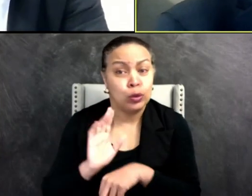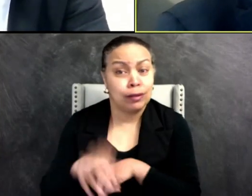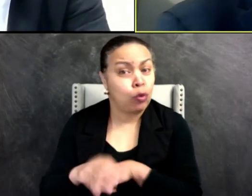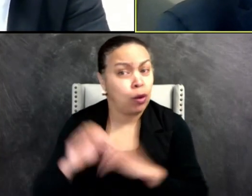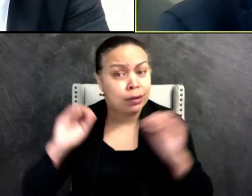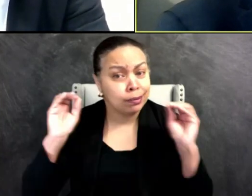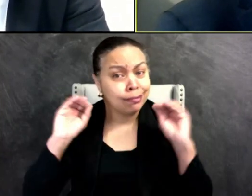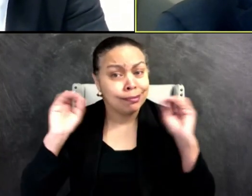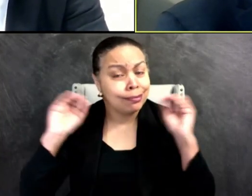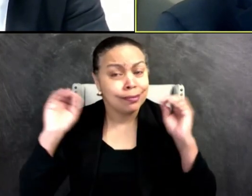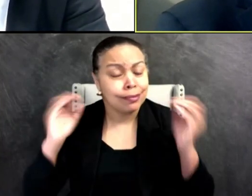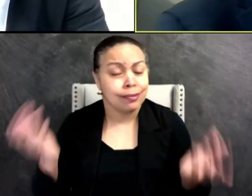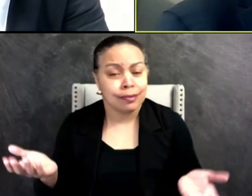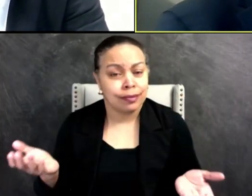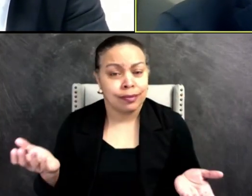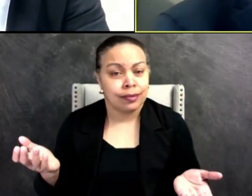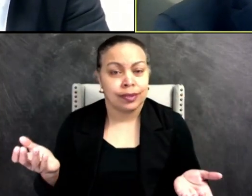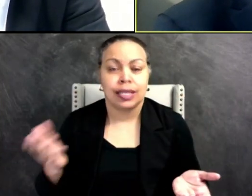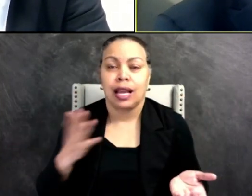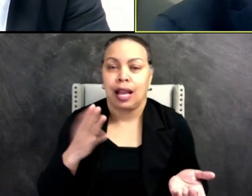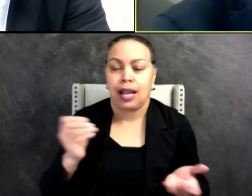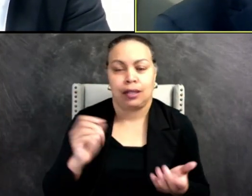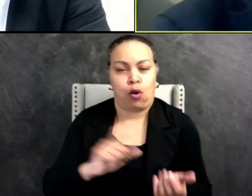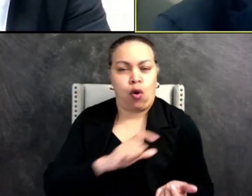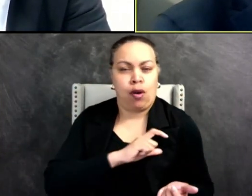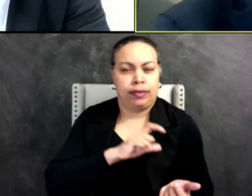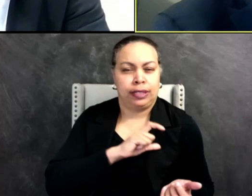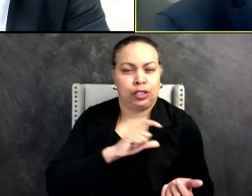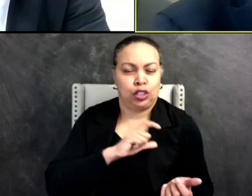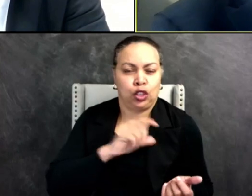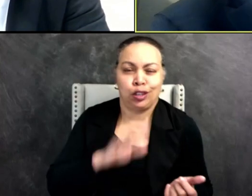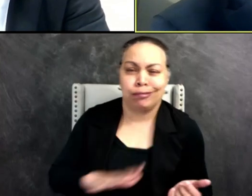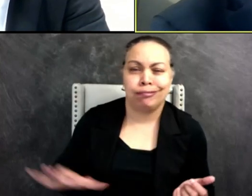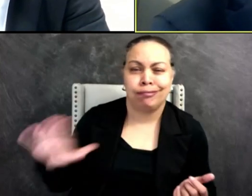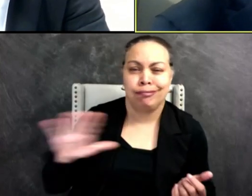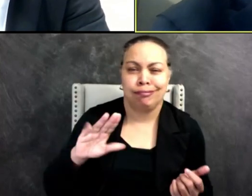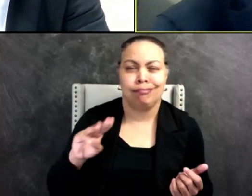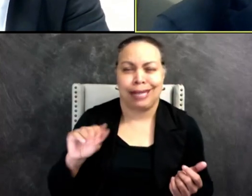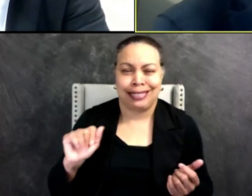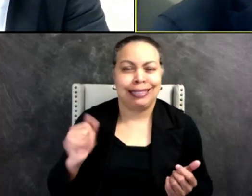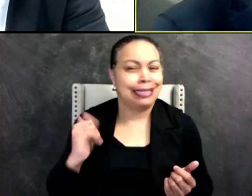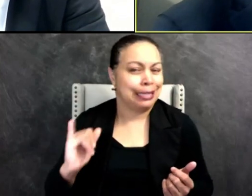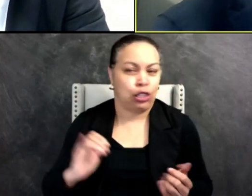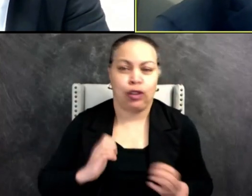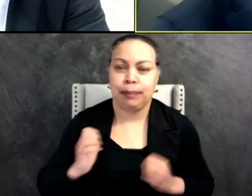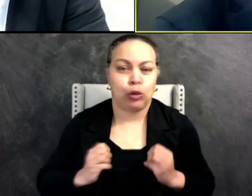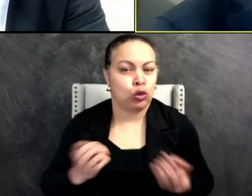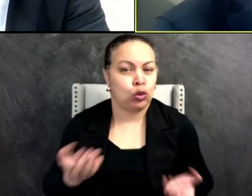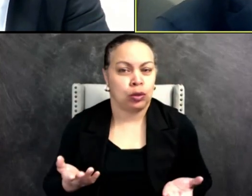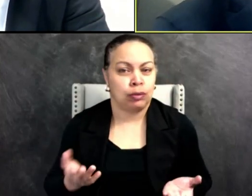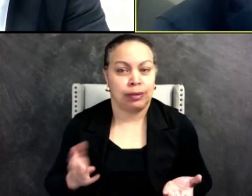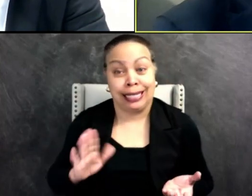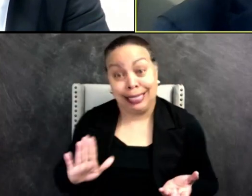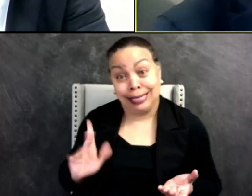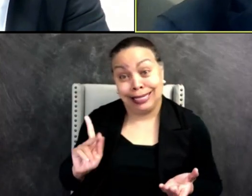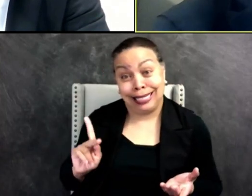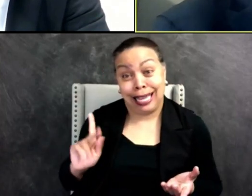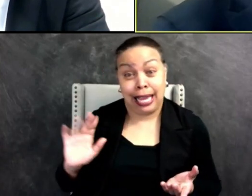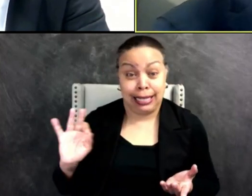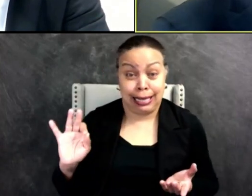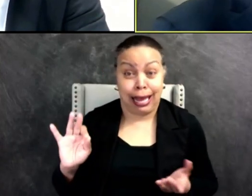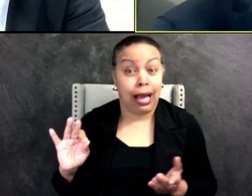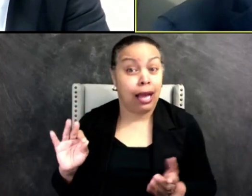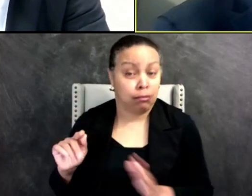And, and we're, police officers were all at the commonwealth were emotional about this. His canine partner Nero was shot.